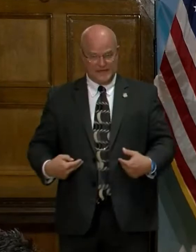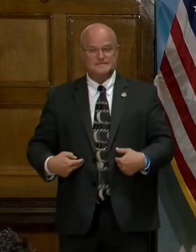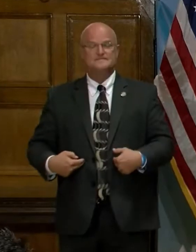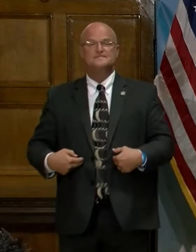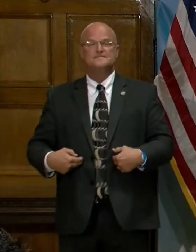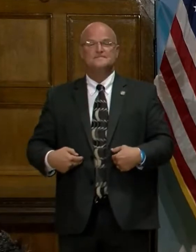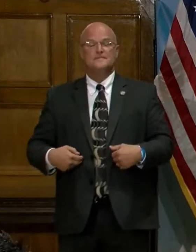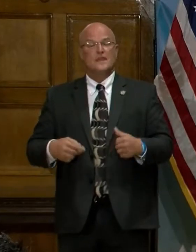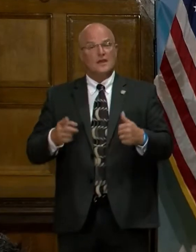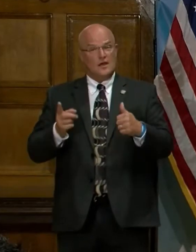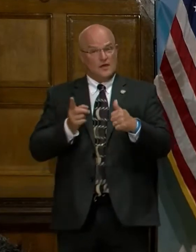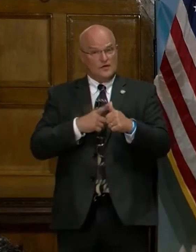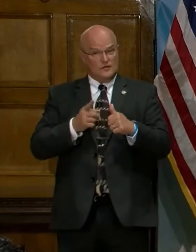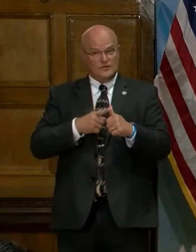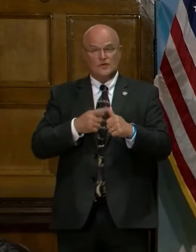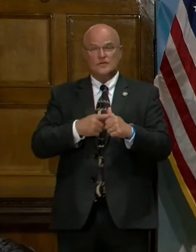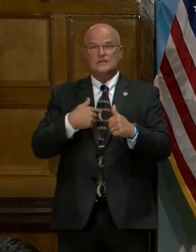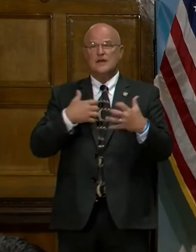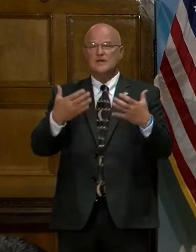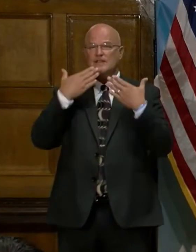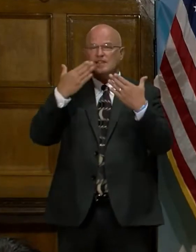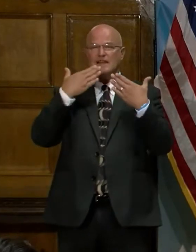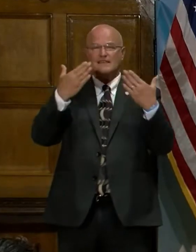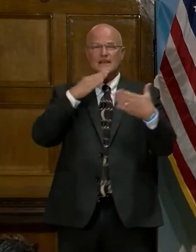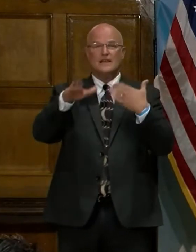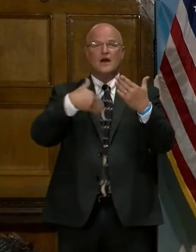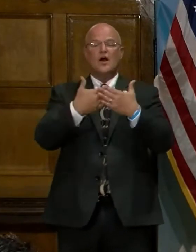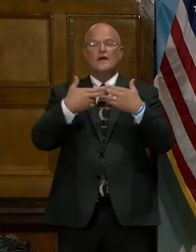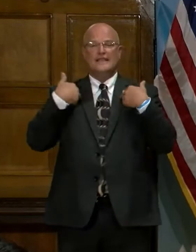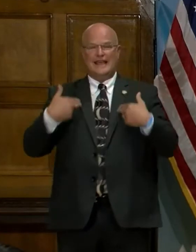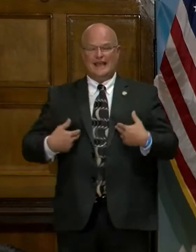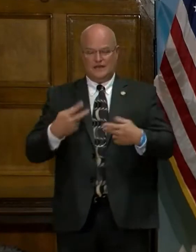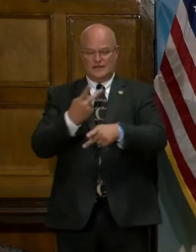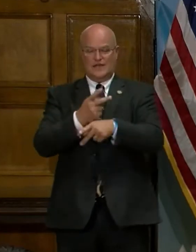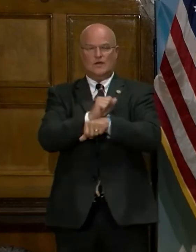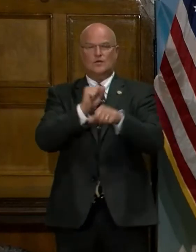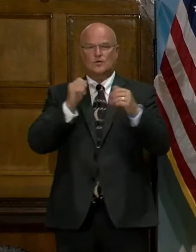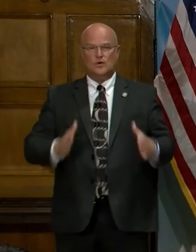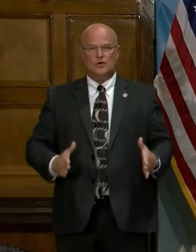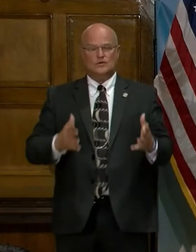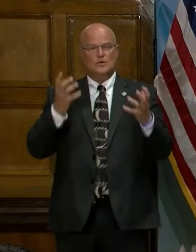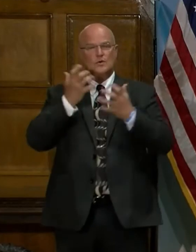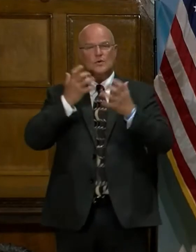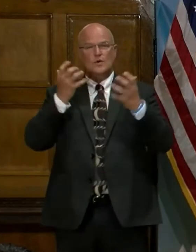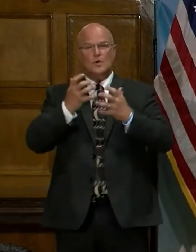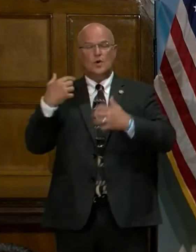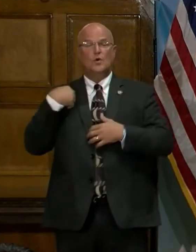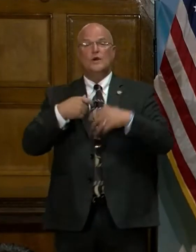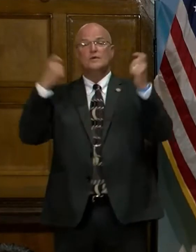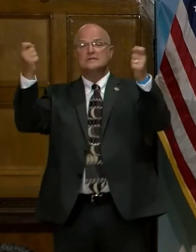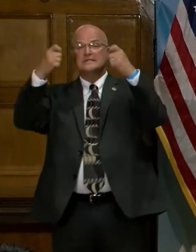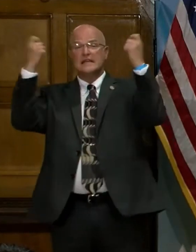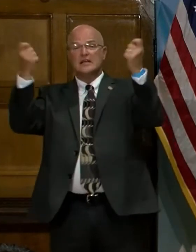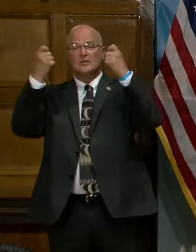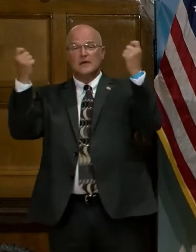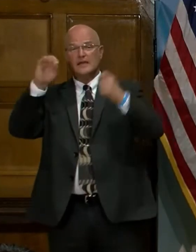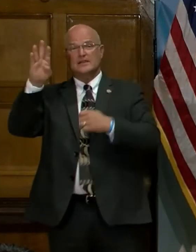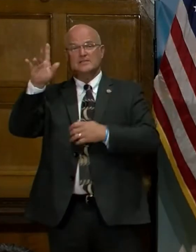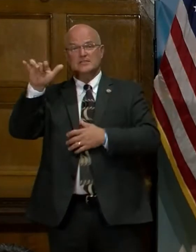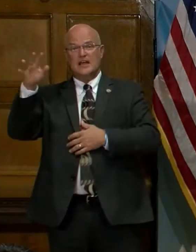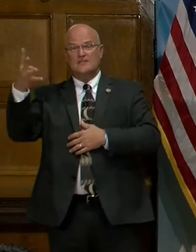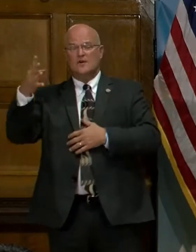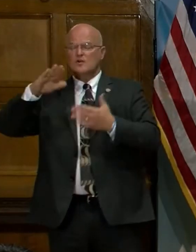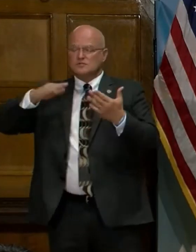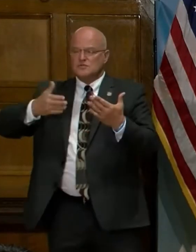I want to first thank all of our health care workers, that while we were celebrating the 4th and having